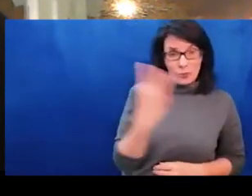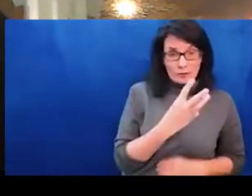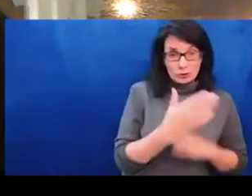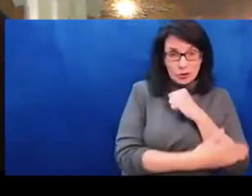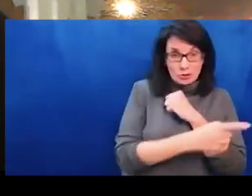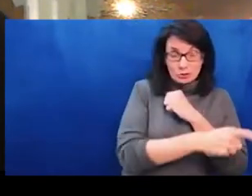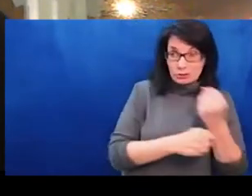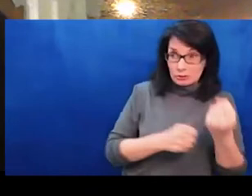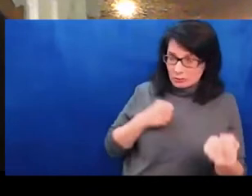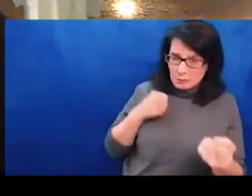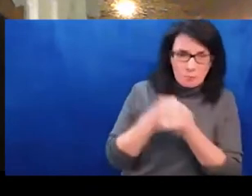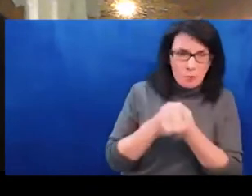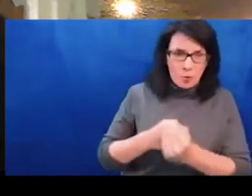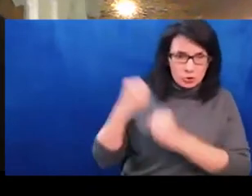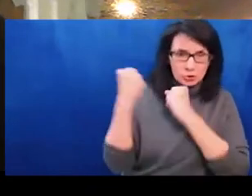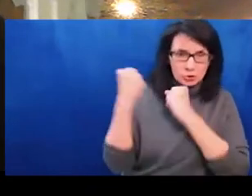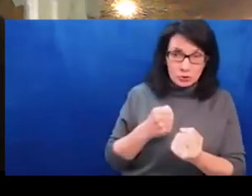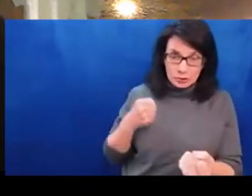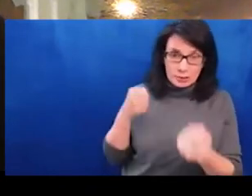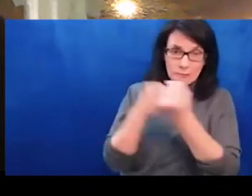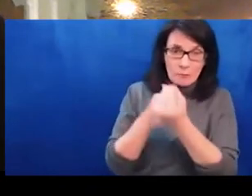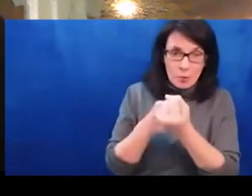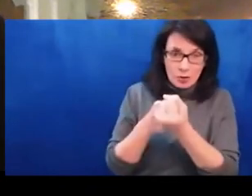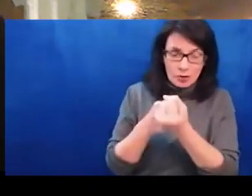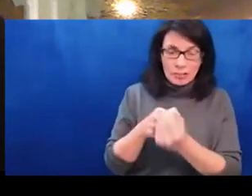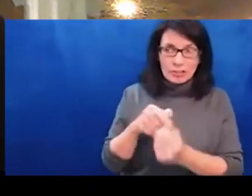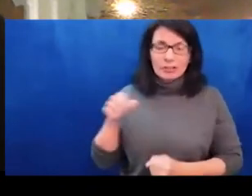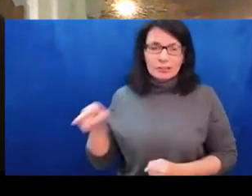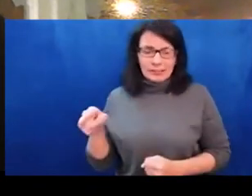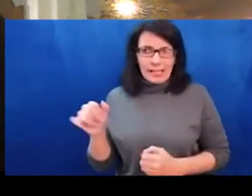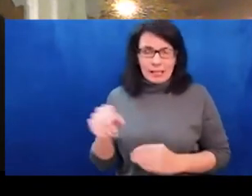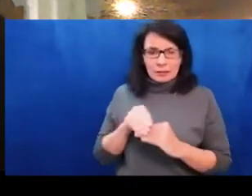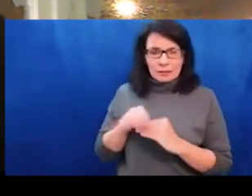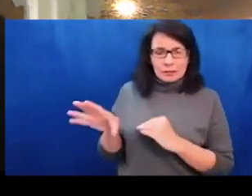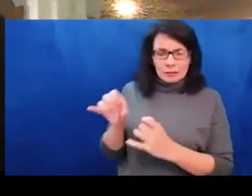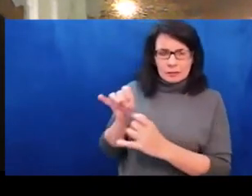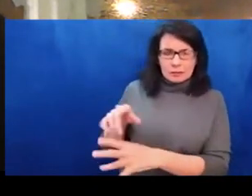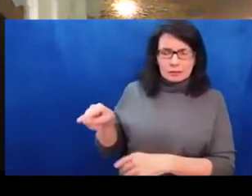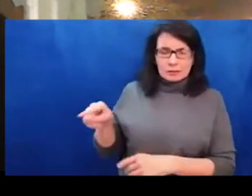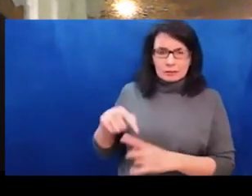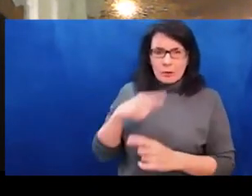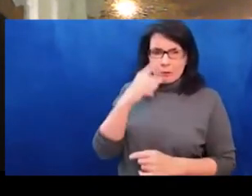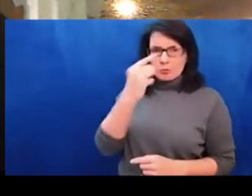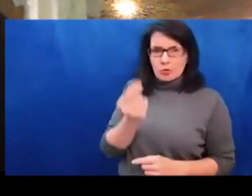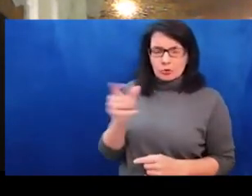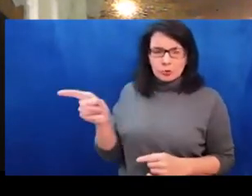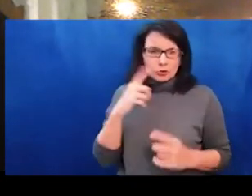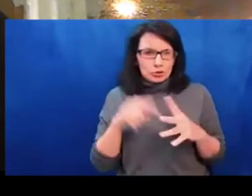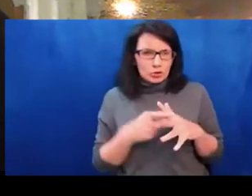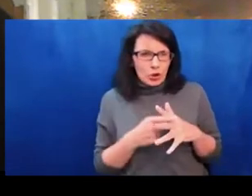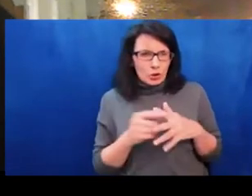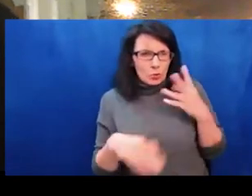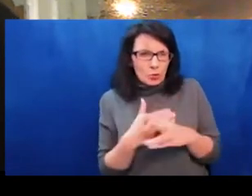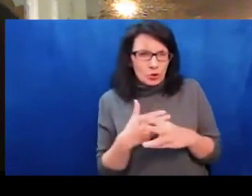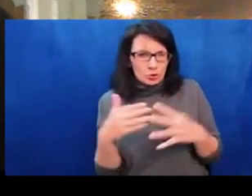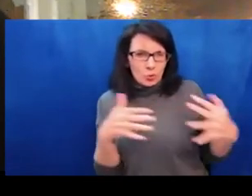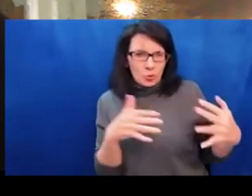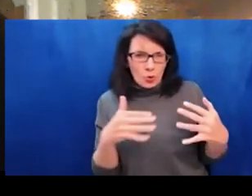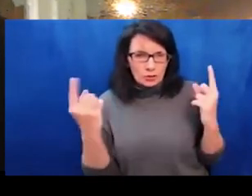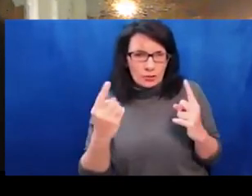Ukrainian politicians to close the Ukrainian sky. Because the most destructive